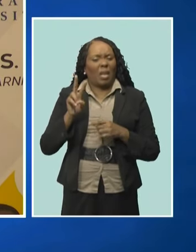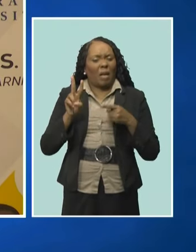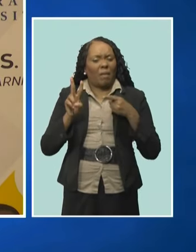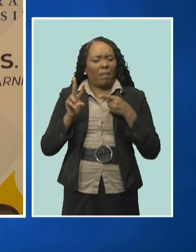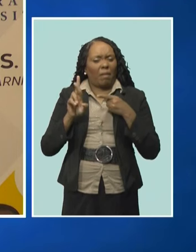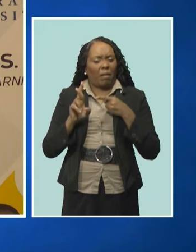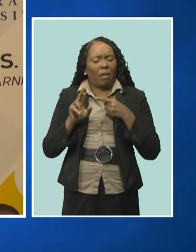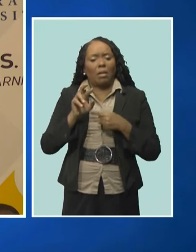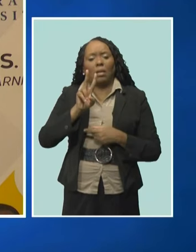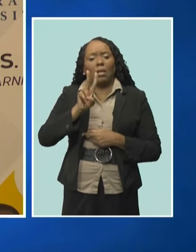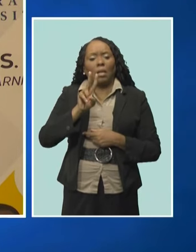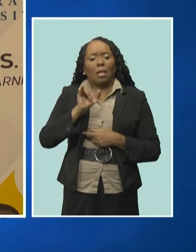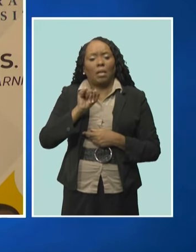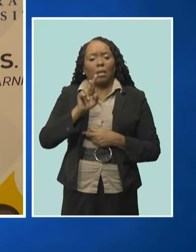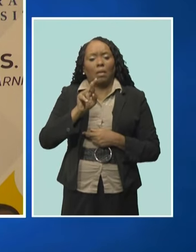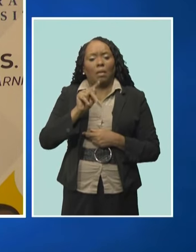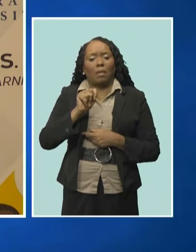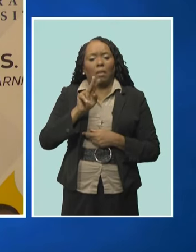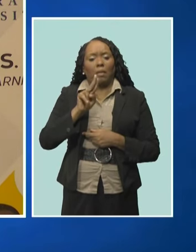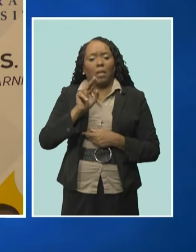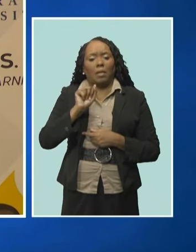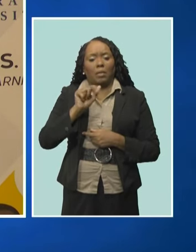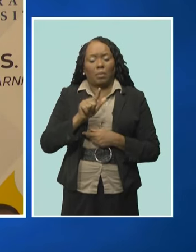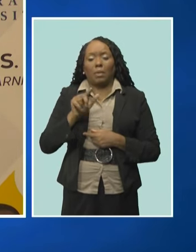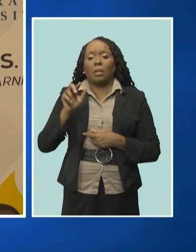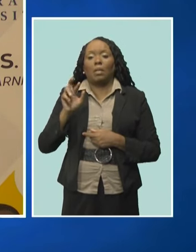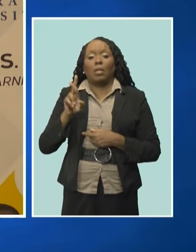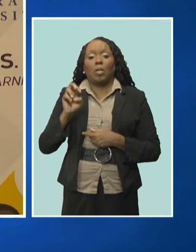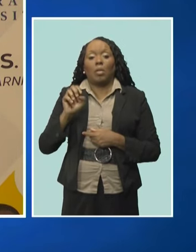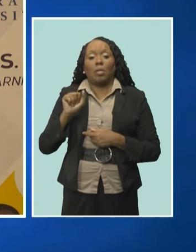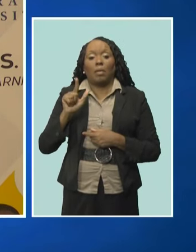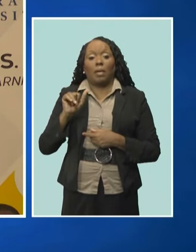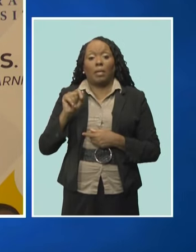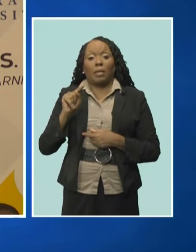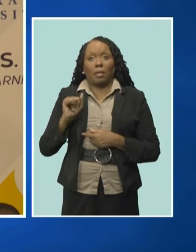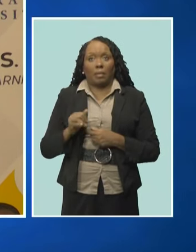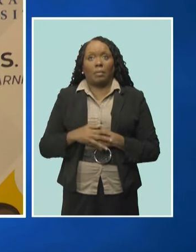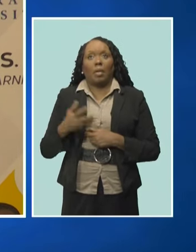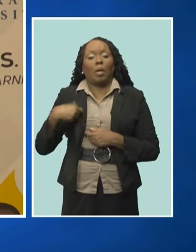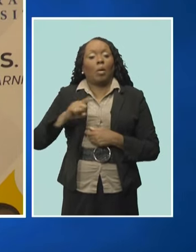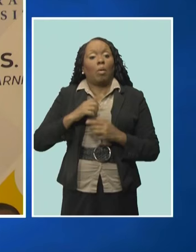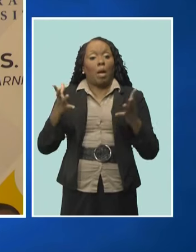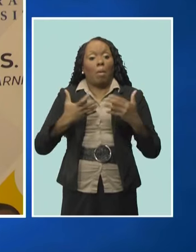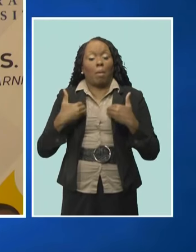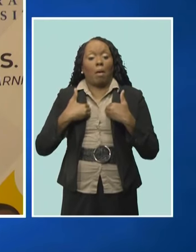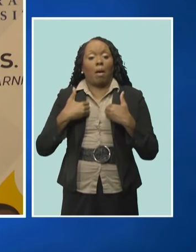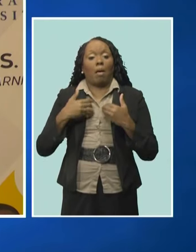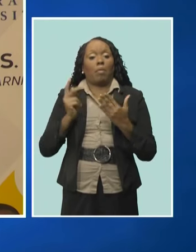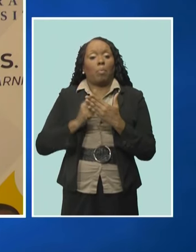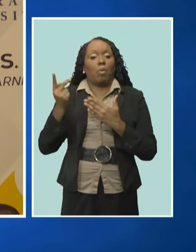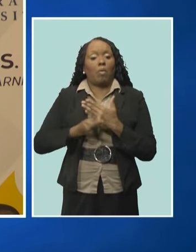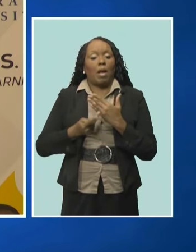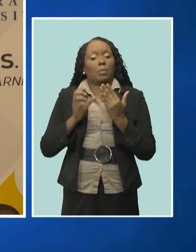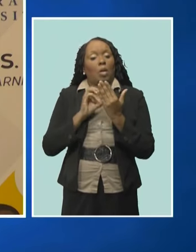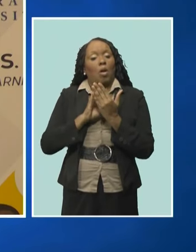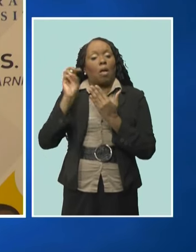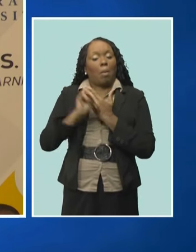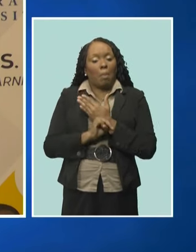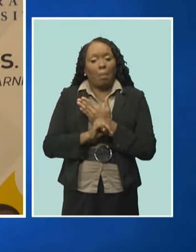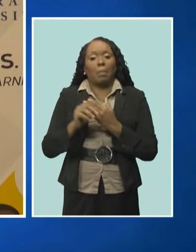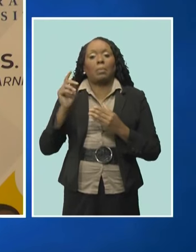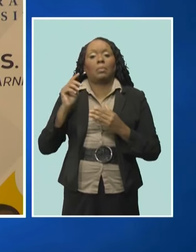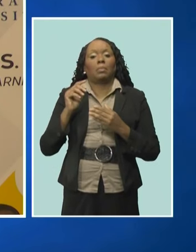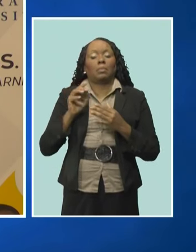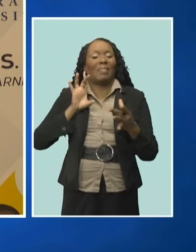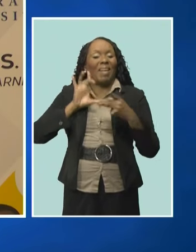support the continuous improvement of Caribbean curricula, program delivery and assessment